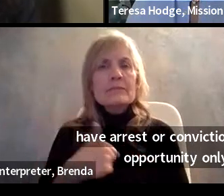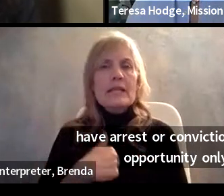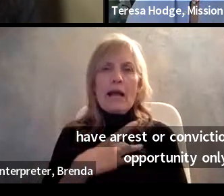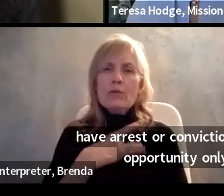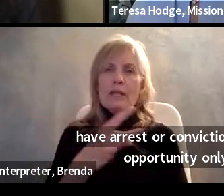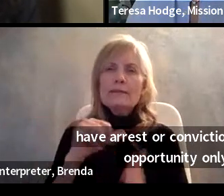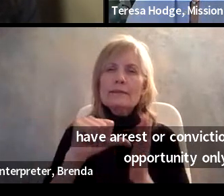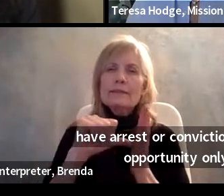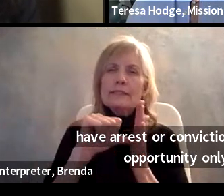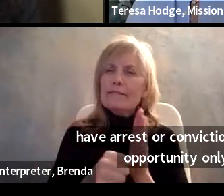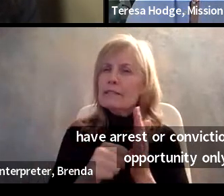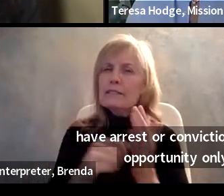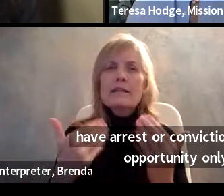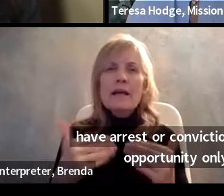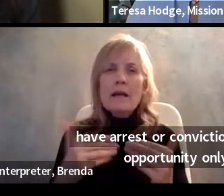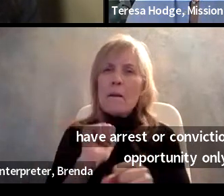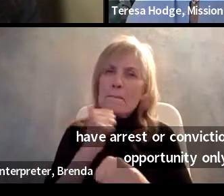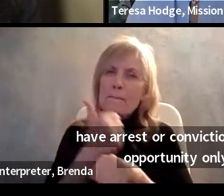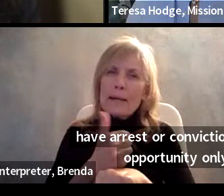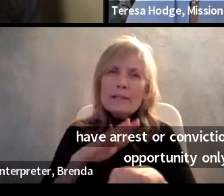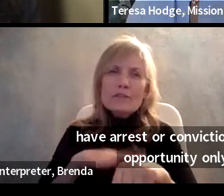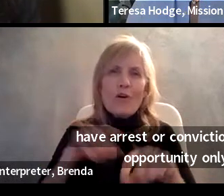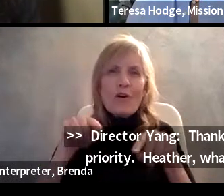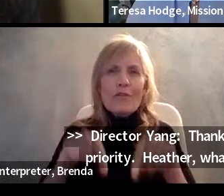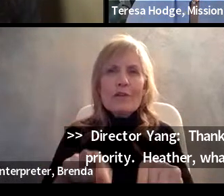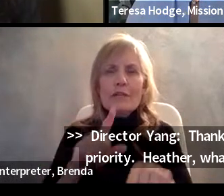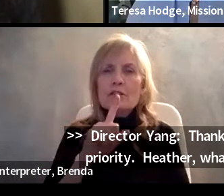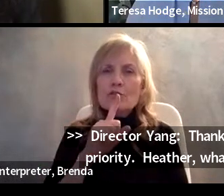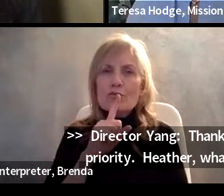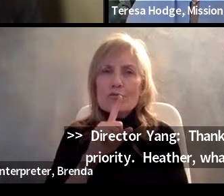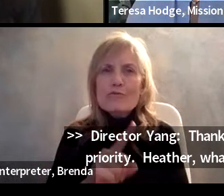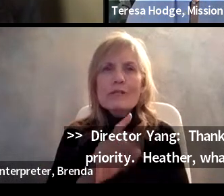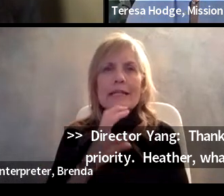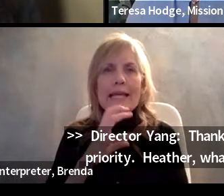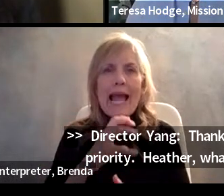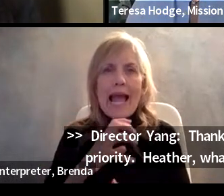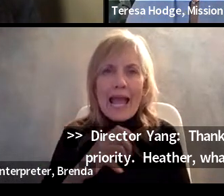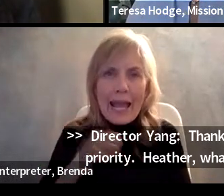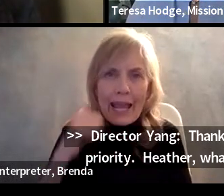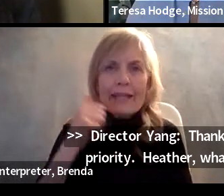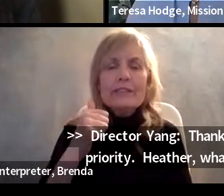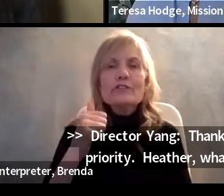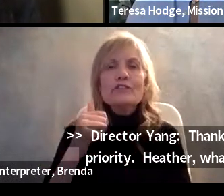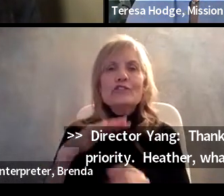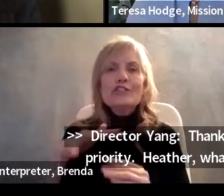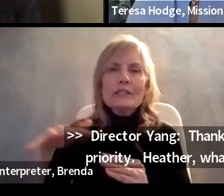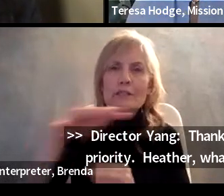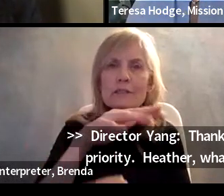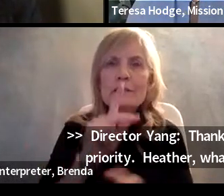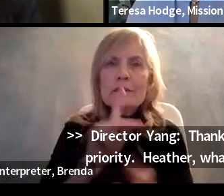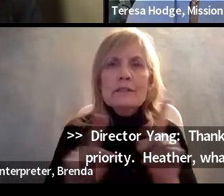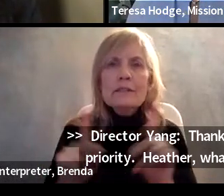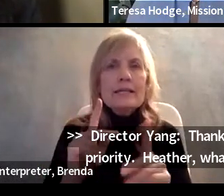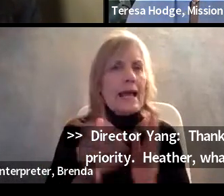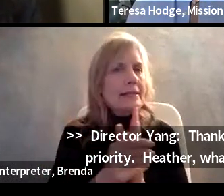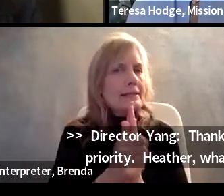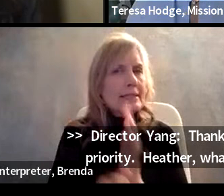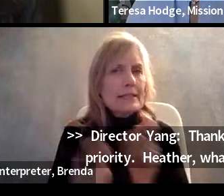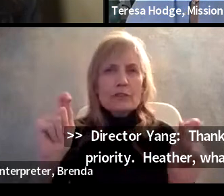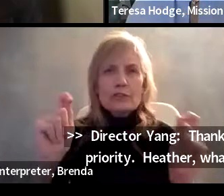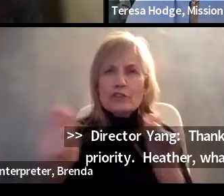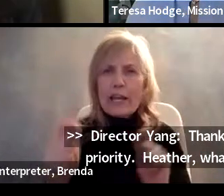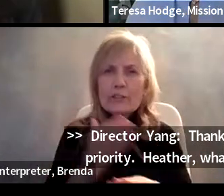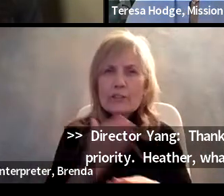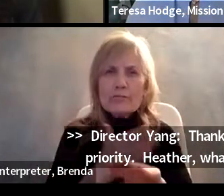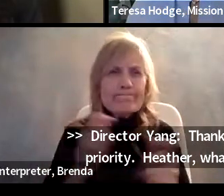that based on this really rapidly changing skill landscape and the speed with which skills are changing, we really need to make